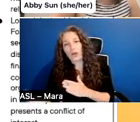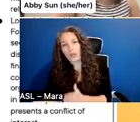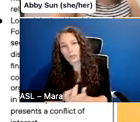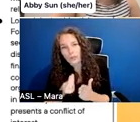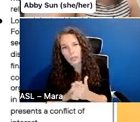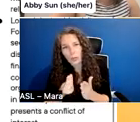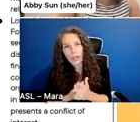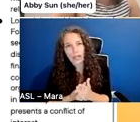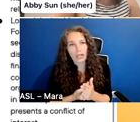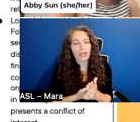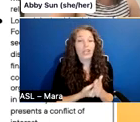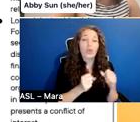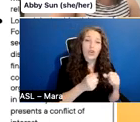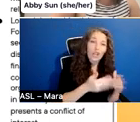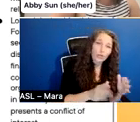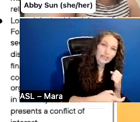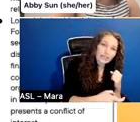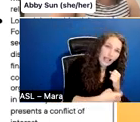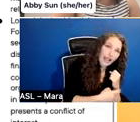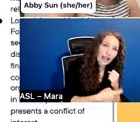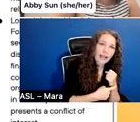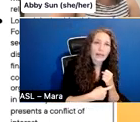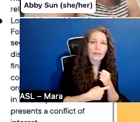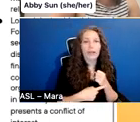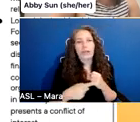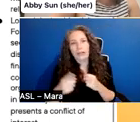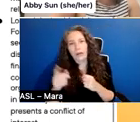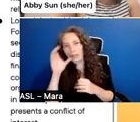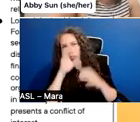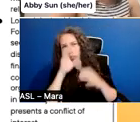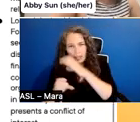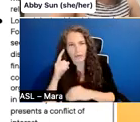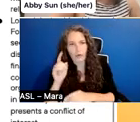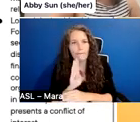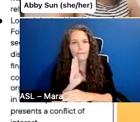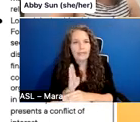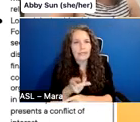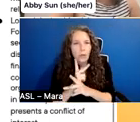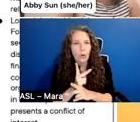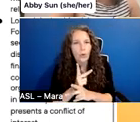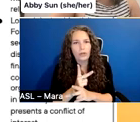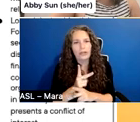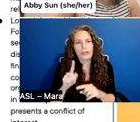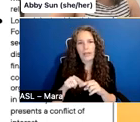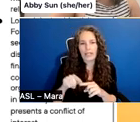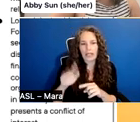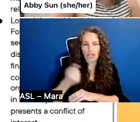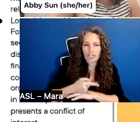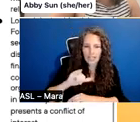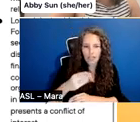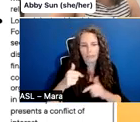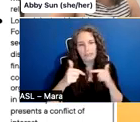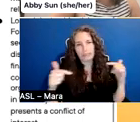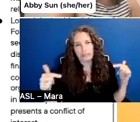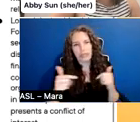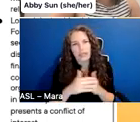have to, um, spend time on the day job, so on and so forth. So, um, but this is to me, a more honest